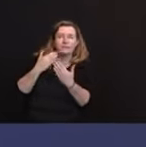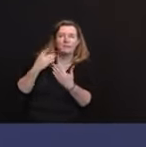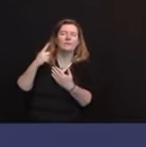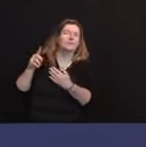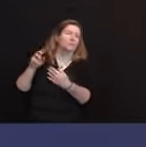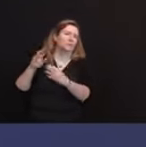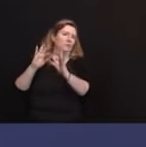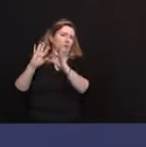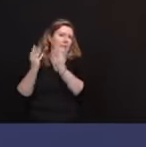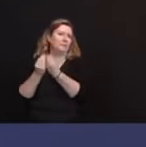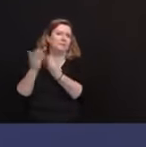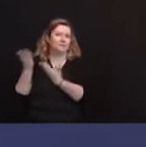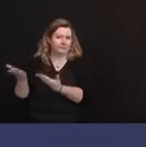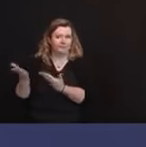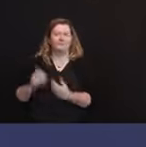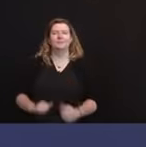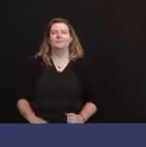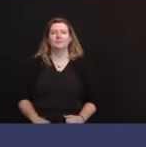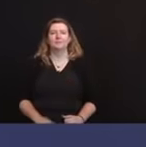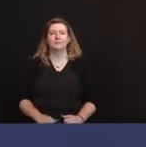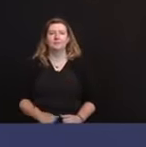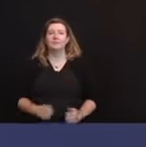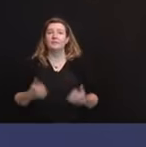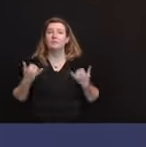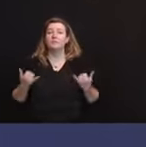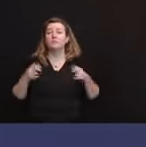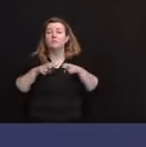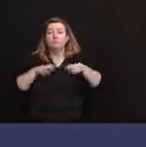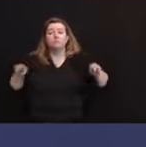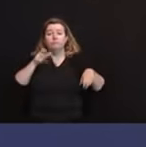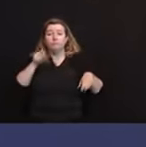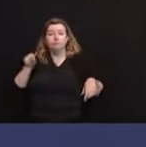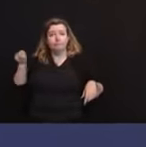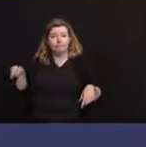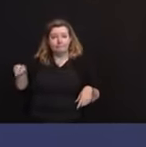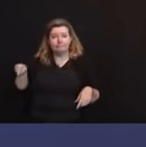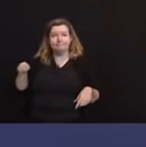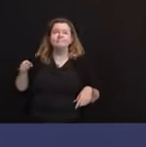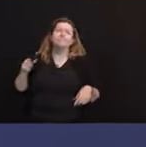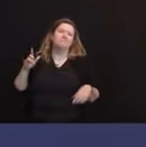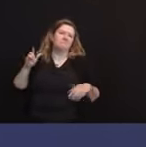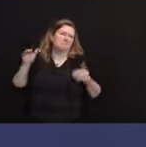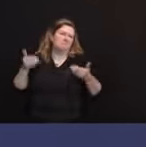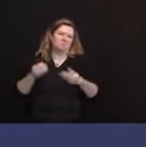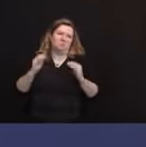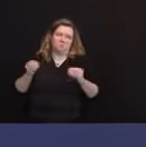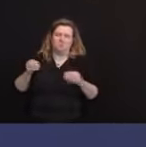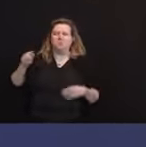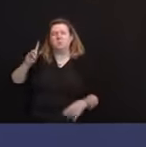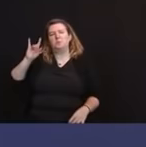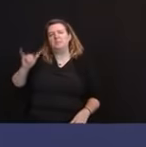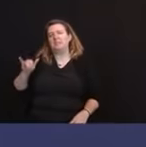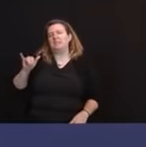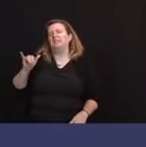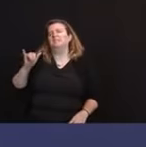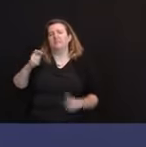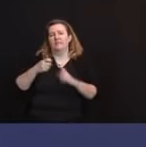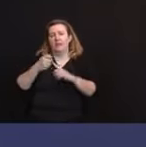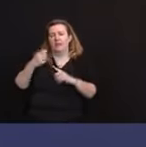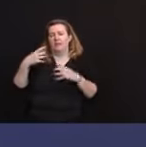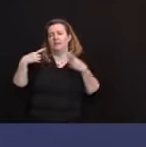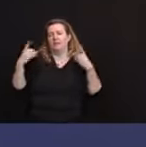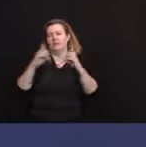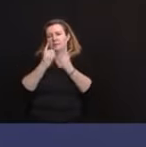introduction, the Commissioner of the Department of Health, Judy Persichelli. To her right, another familiar face, the Department of Health's Communicable